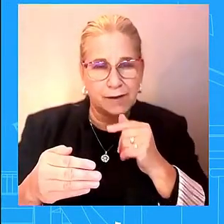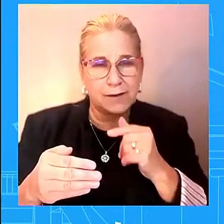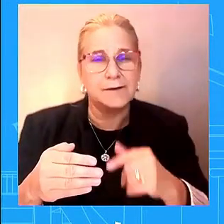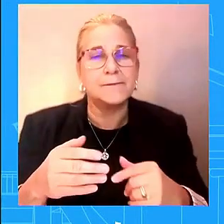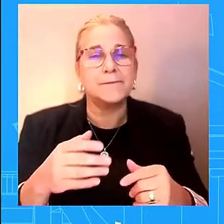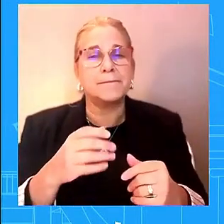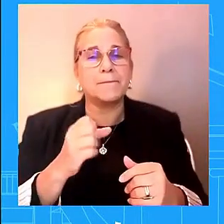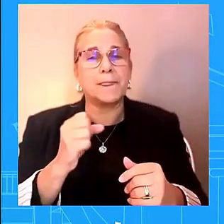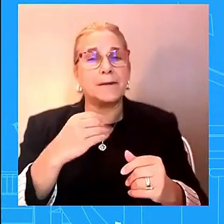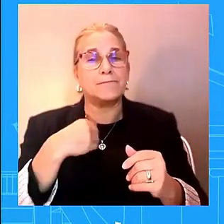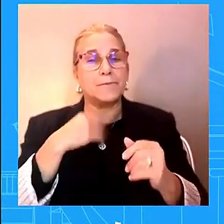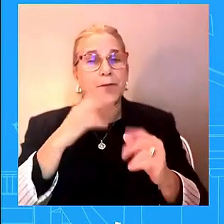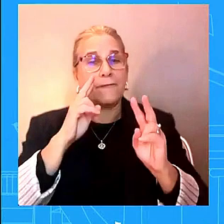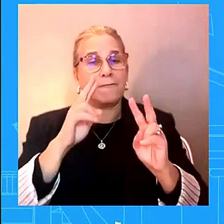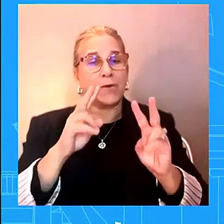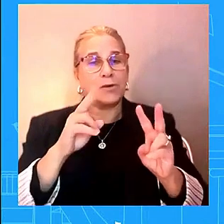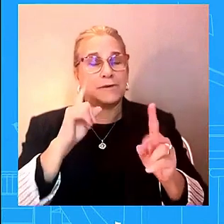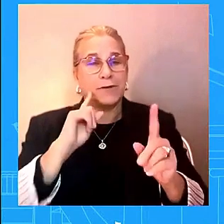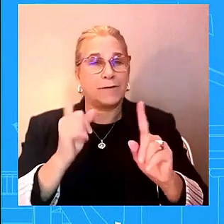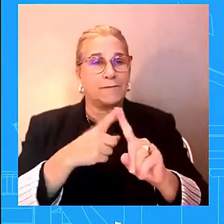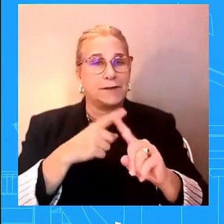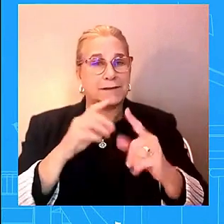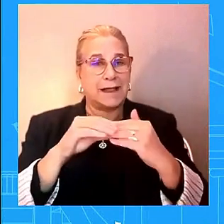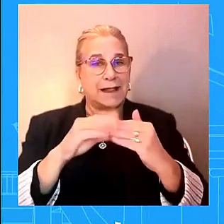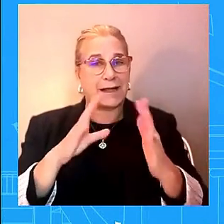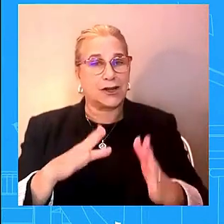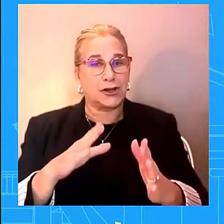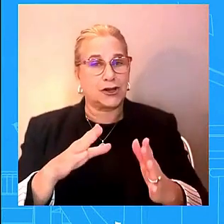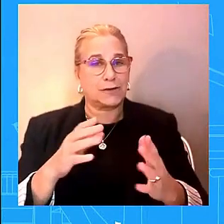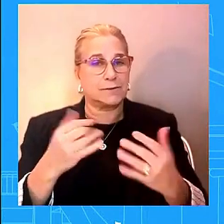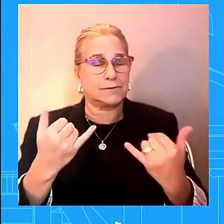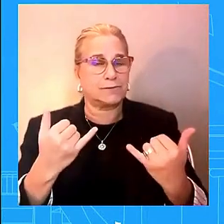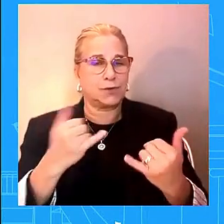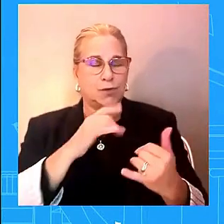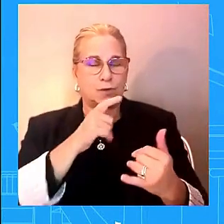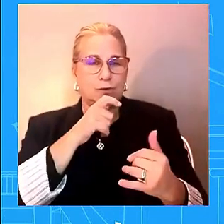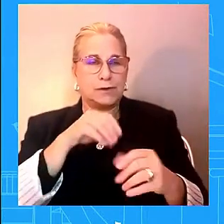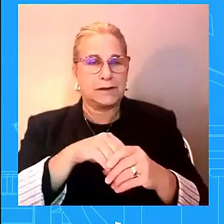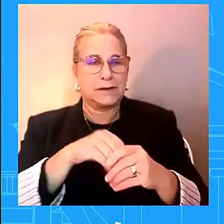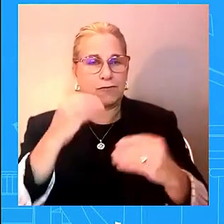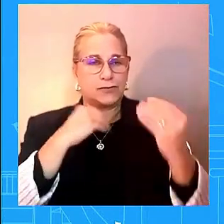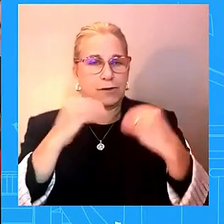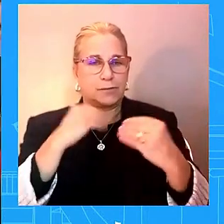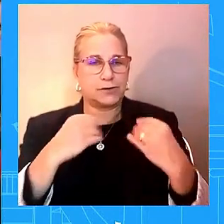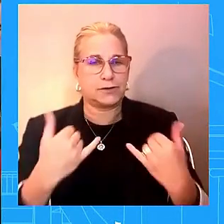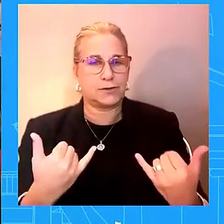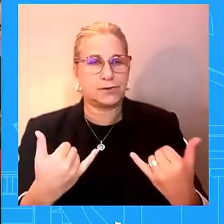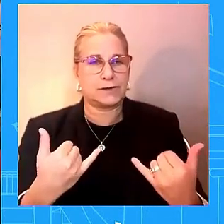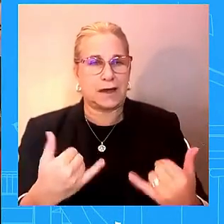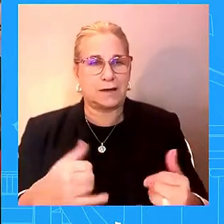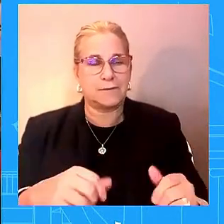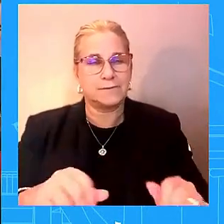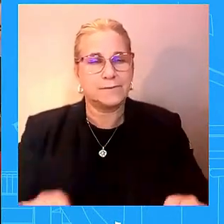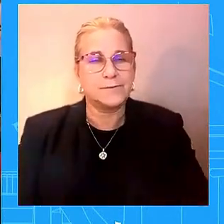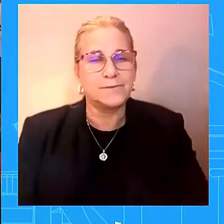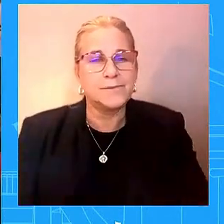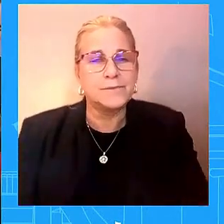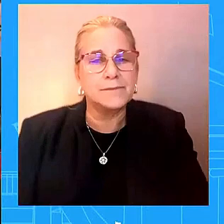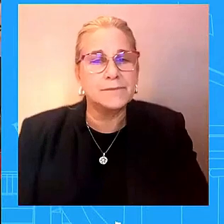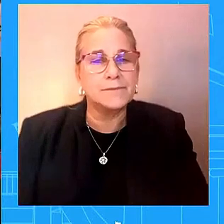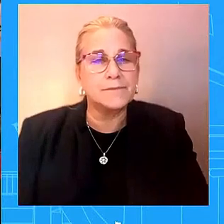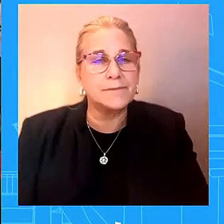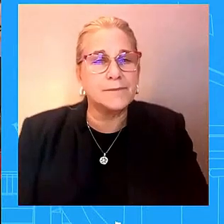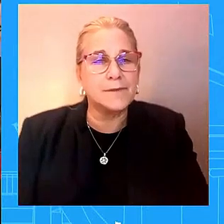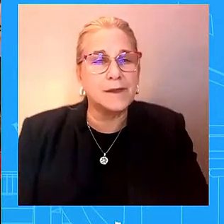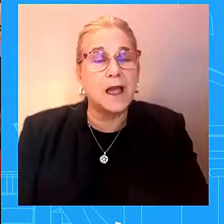the attendees today all right okay um so tuesday the countries in